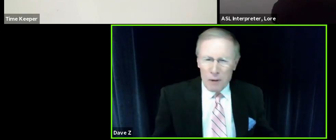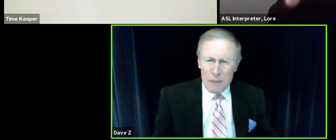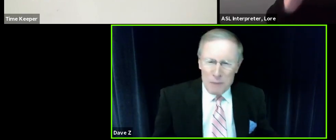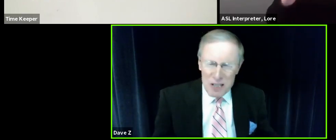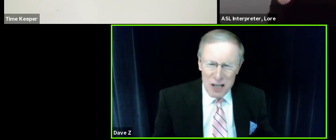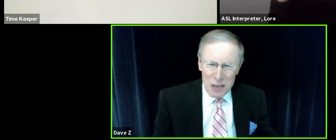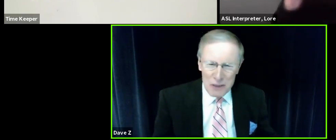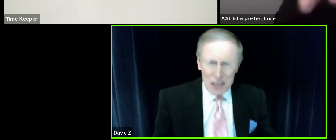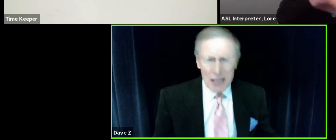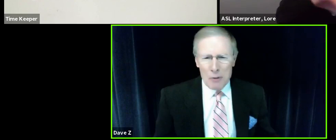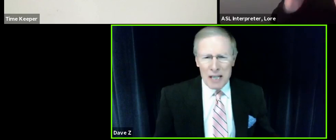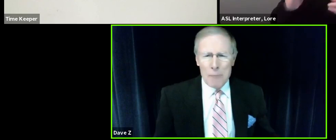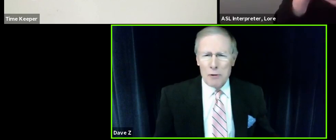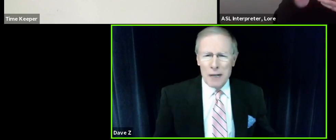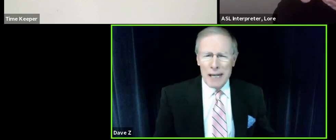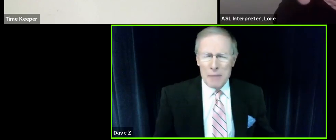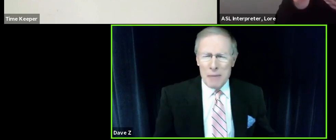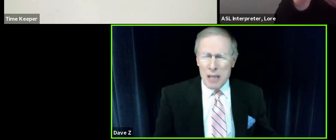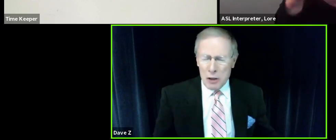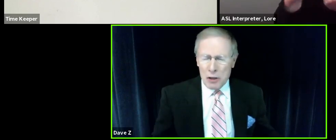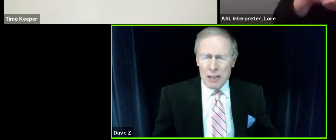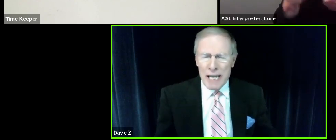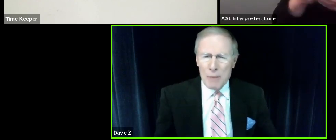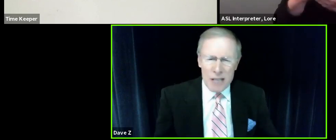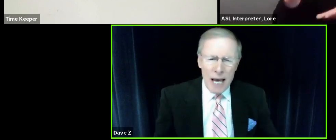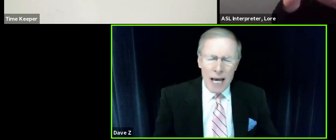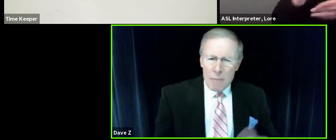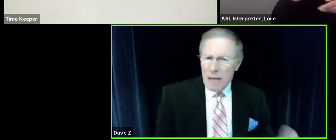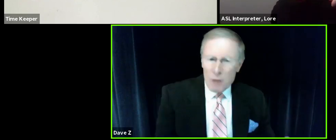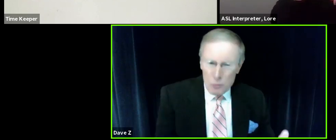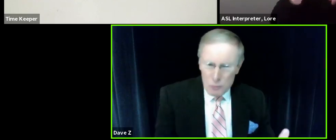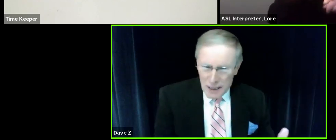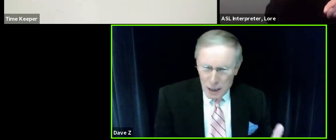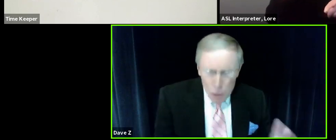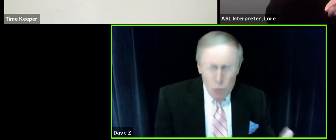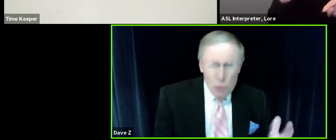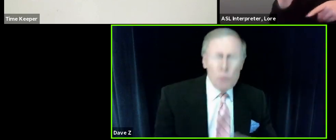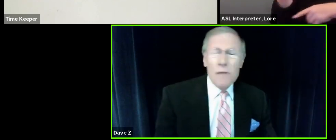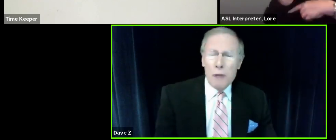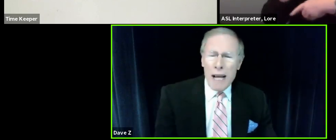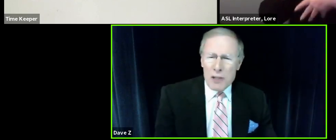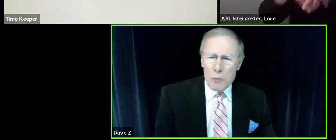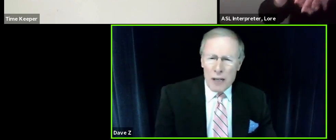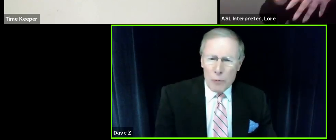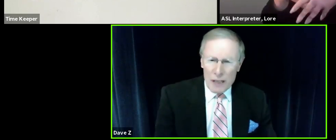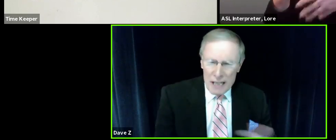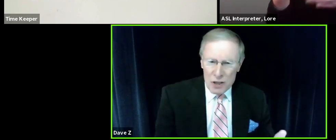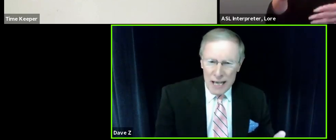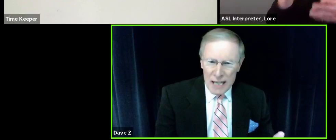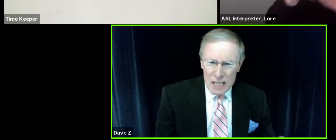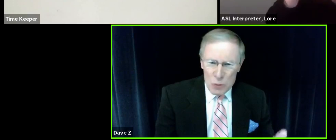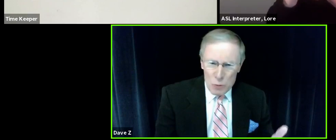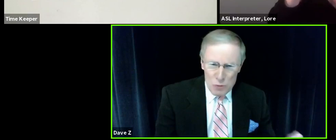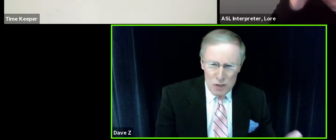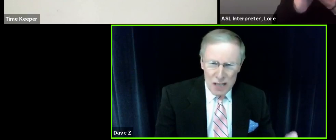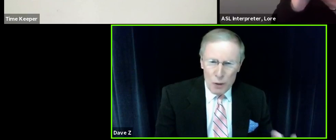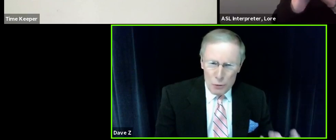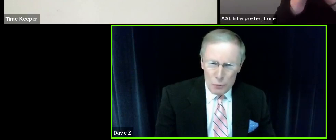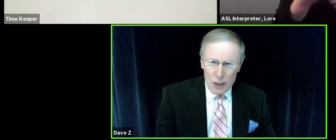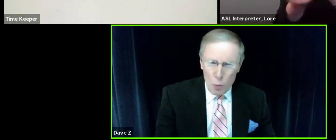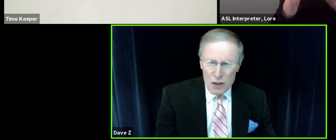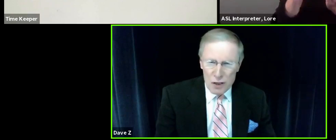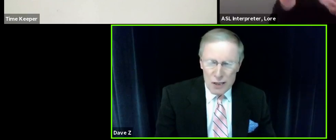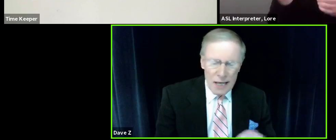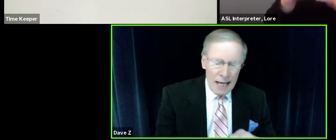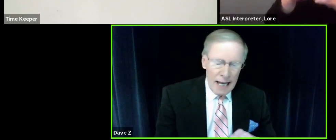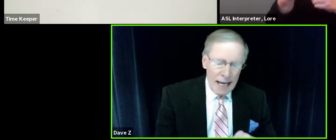co-op or maybe saw them in the Labor Day Parade. Maybe they're your neighbors. Maybe you read the news review last week when each of the candidates was presented with